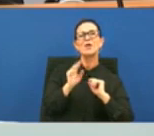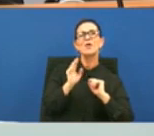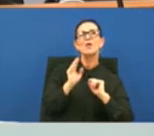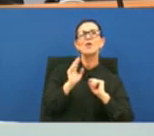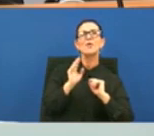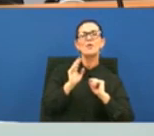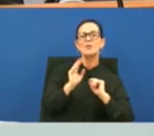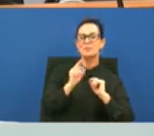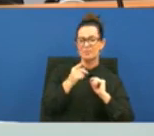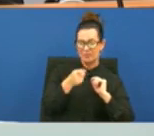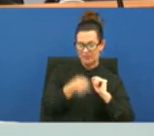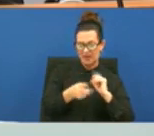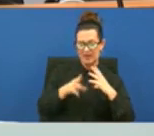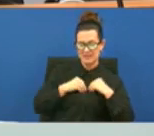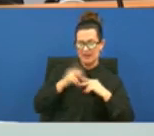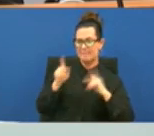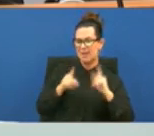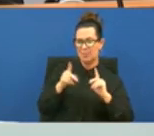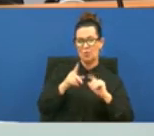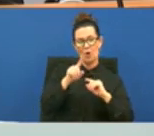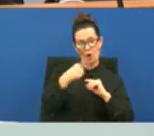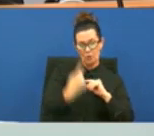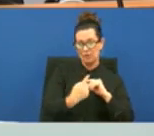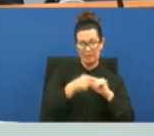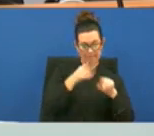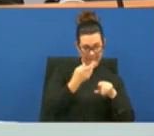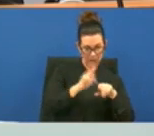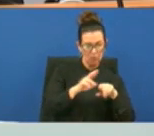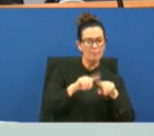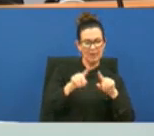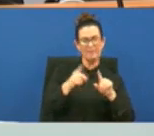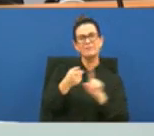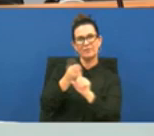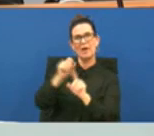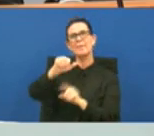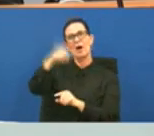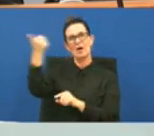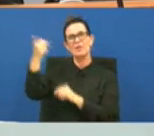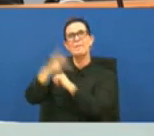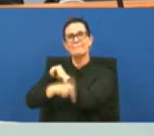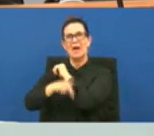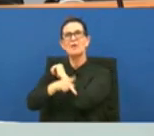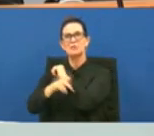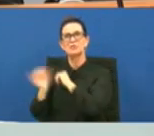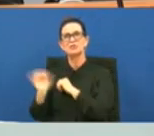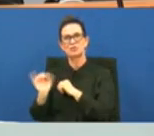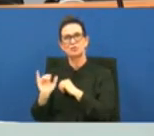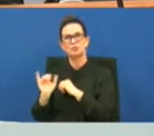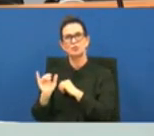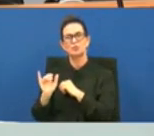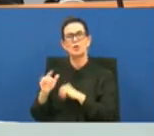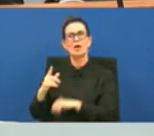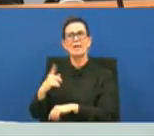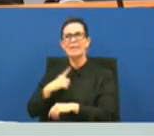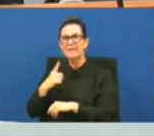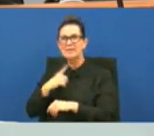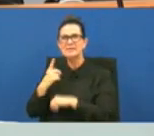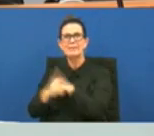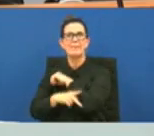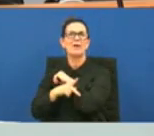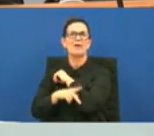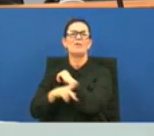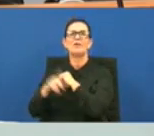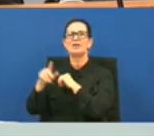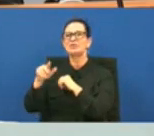livingston from ascension and from the other parish from day one they've been saying that and i don't know what the data is